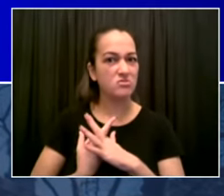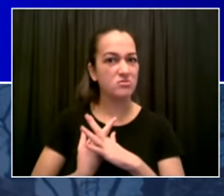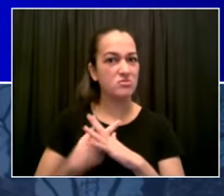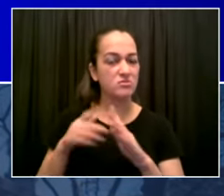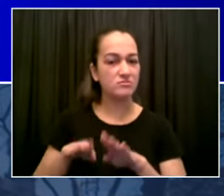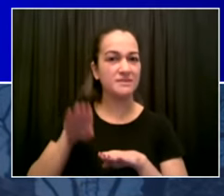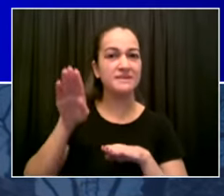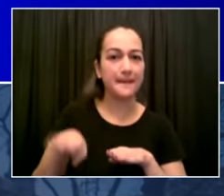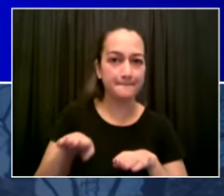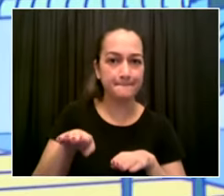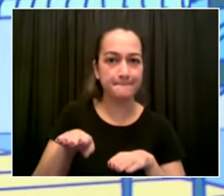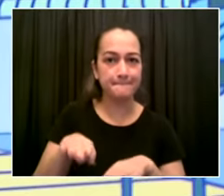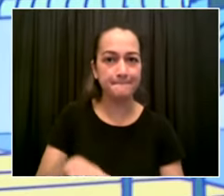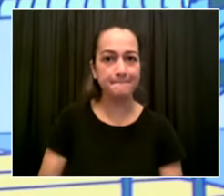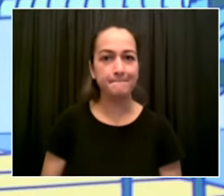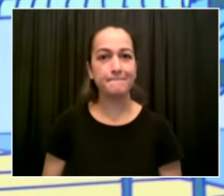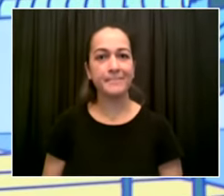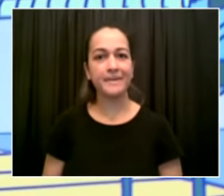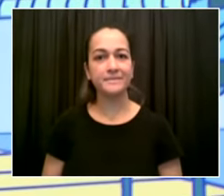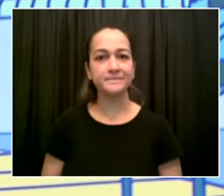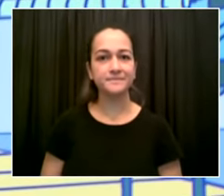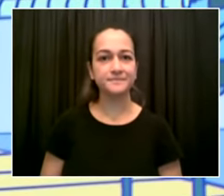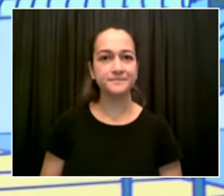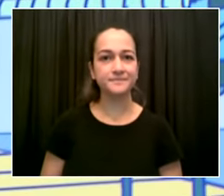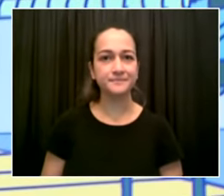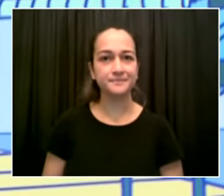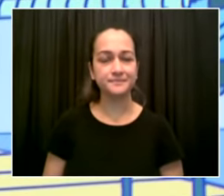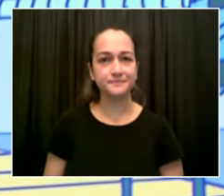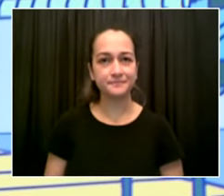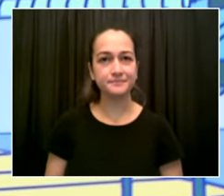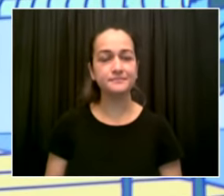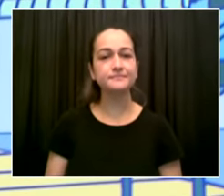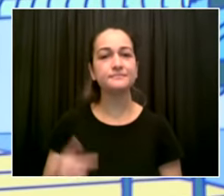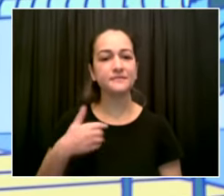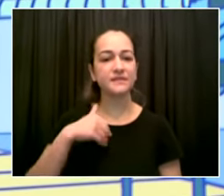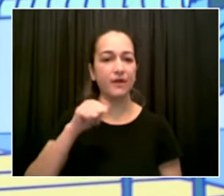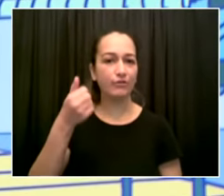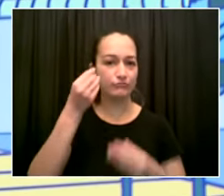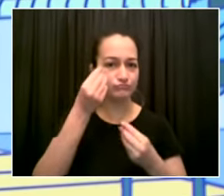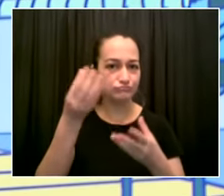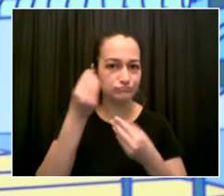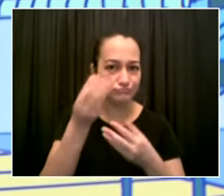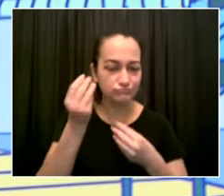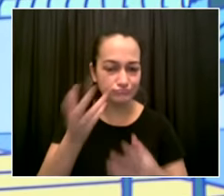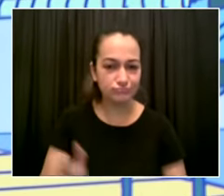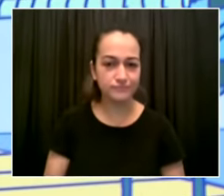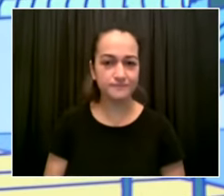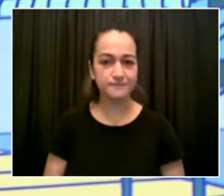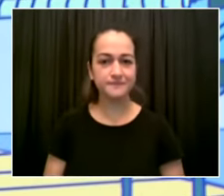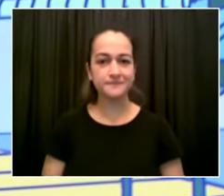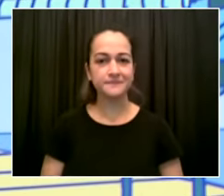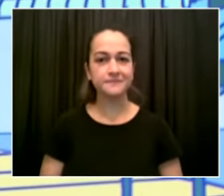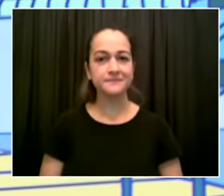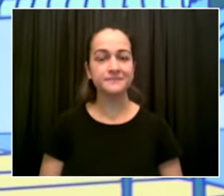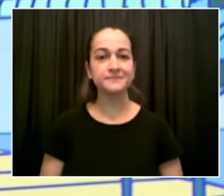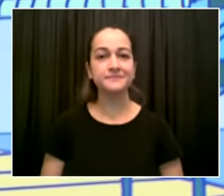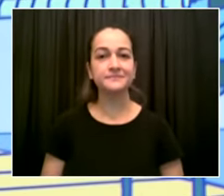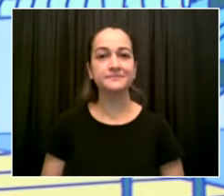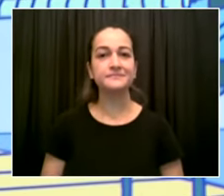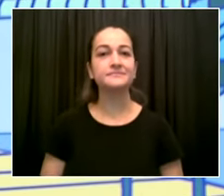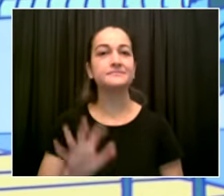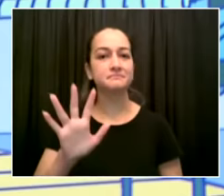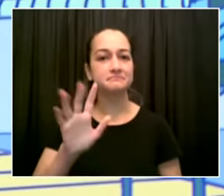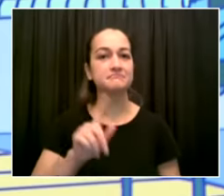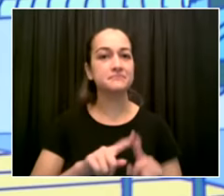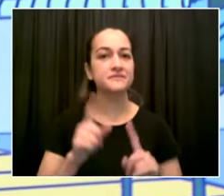uh despite the challenges new yorkers always keep building what's amazing is in the middle of all